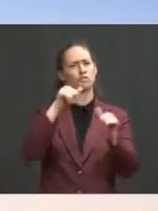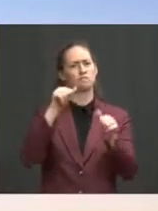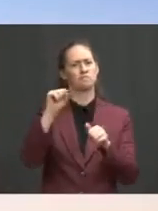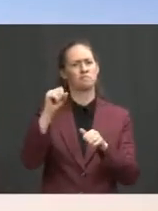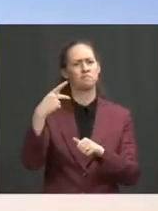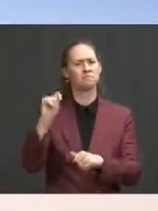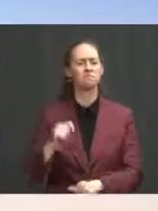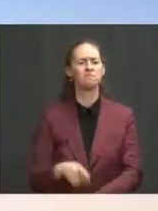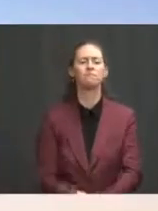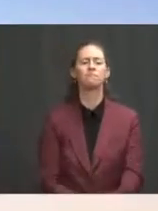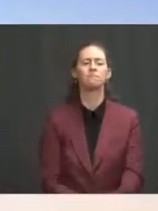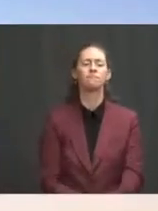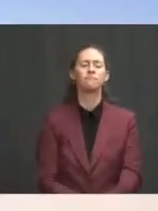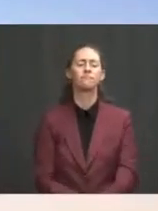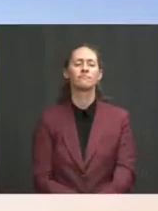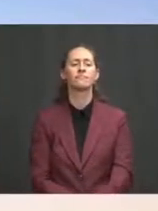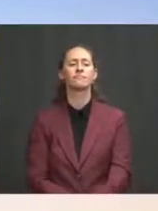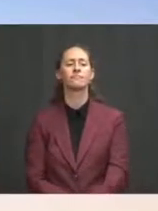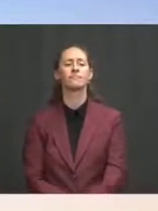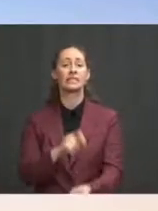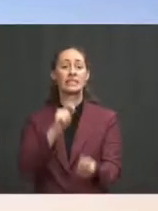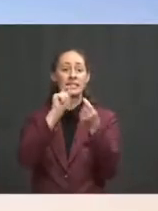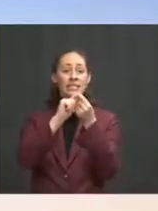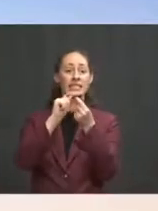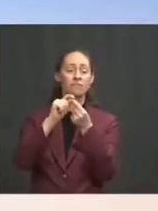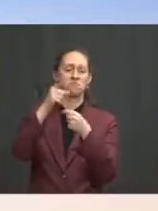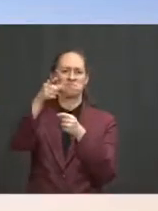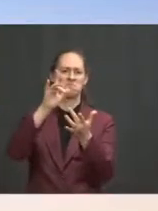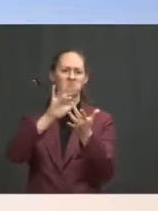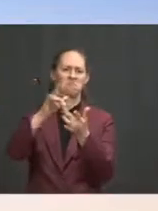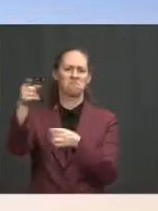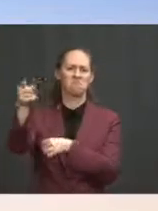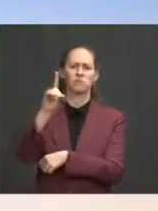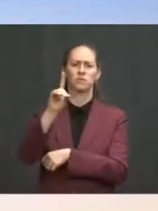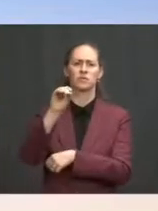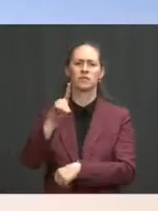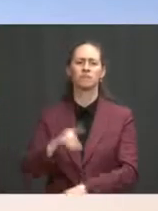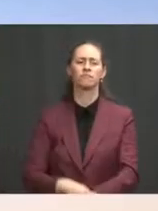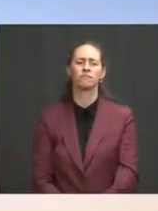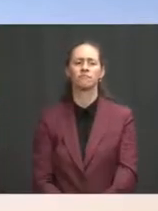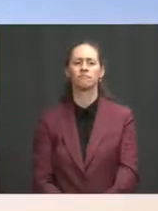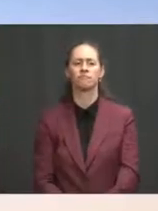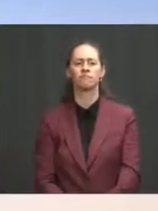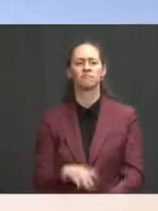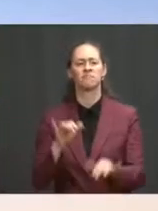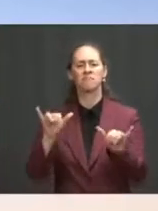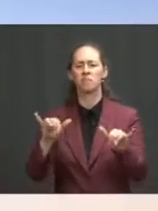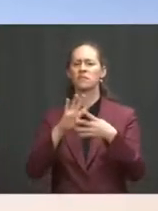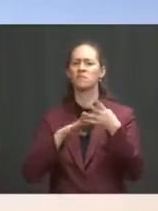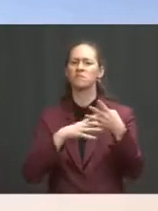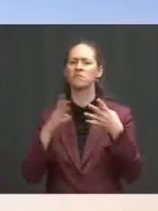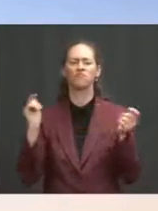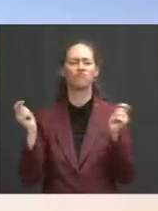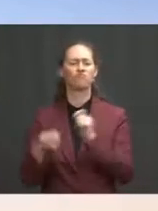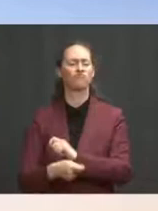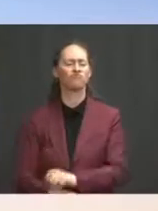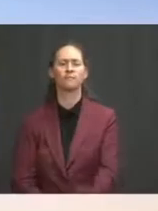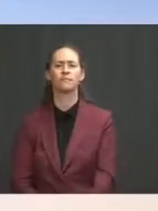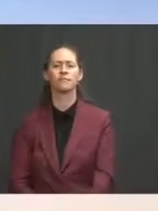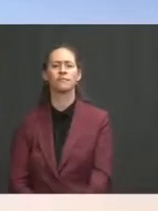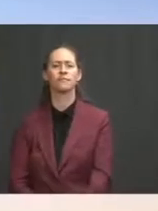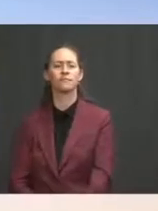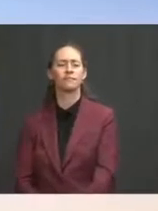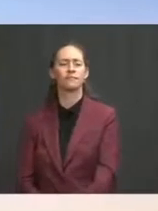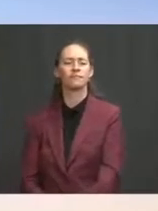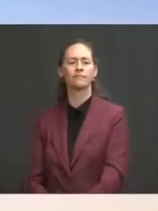components of that, I'd certainly point you to the Department of Defense, but nothing has changed on our timeline or objective. Is the president planning an event around